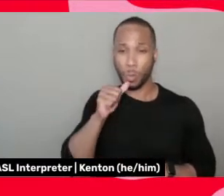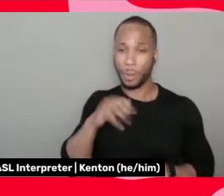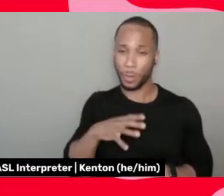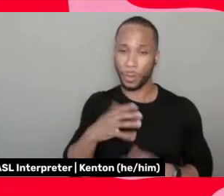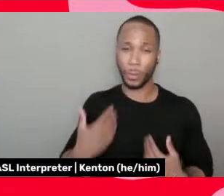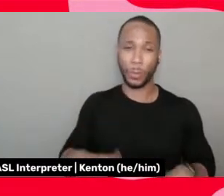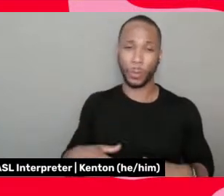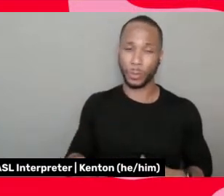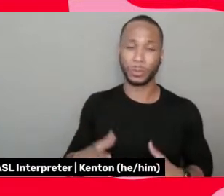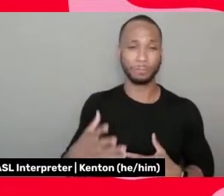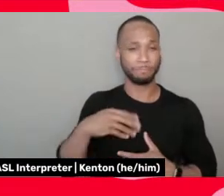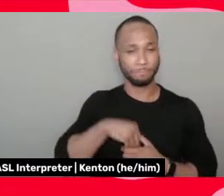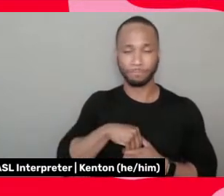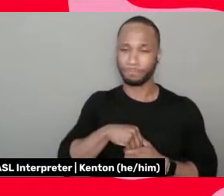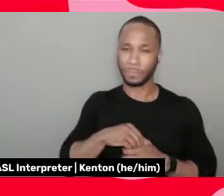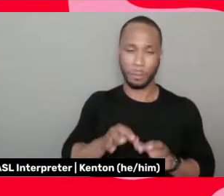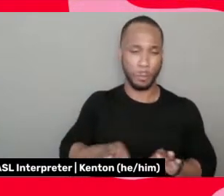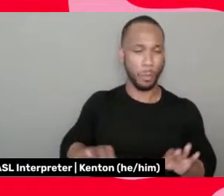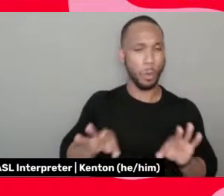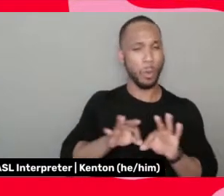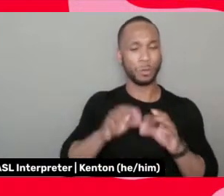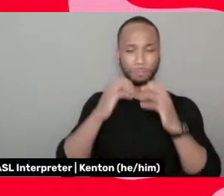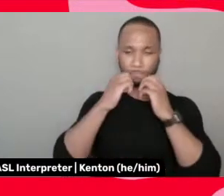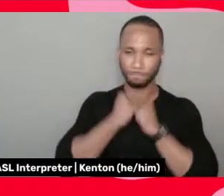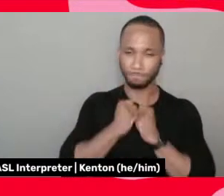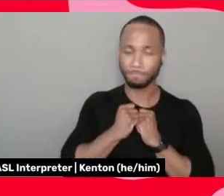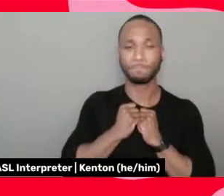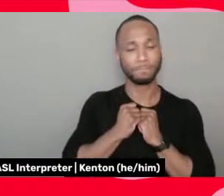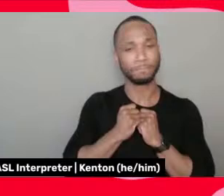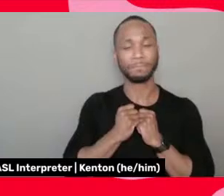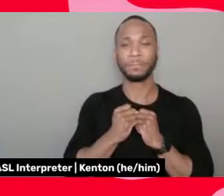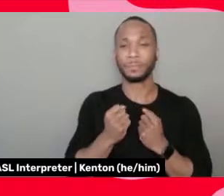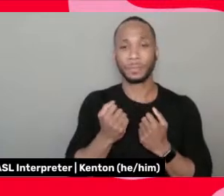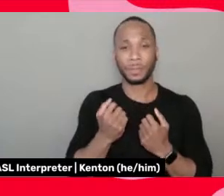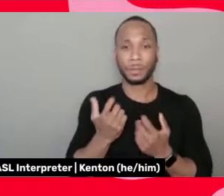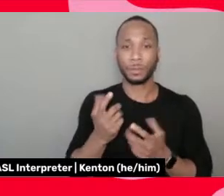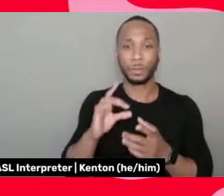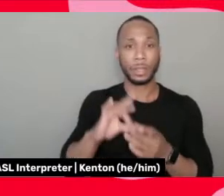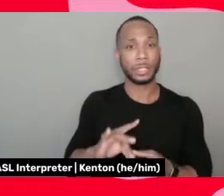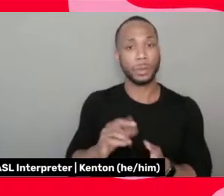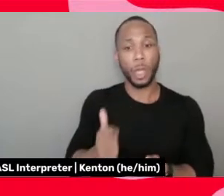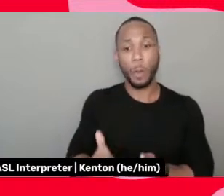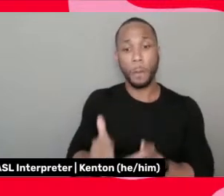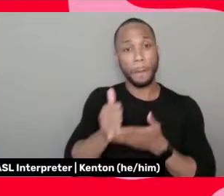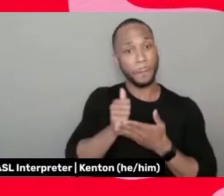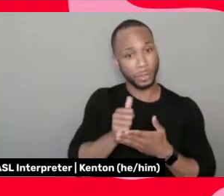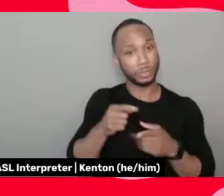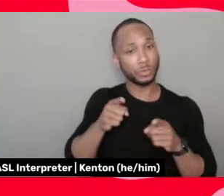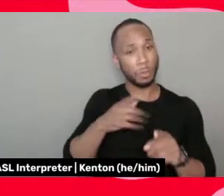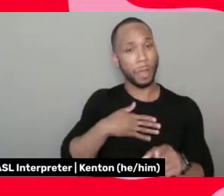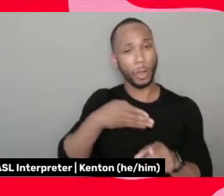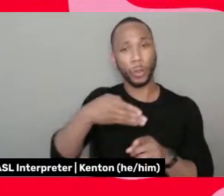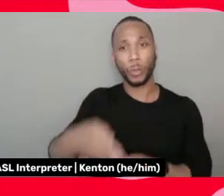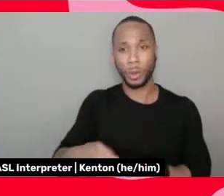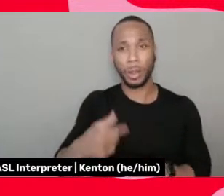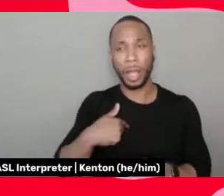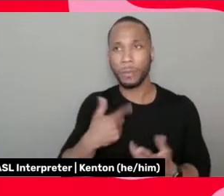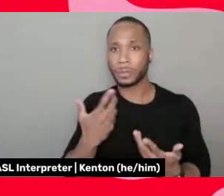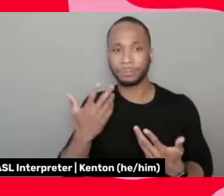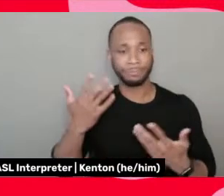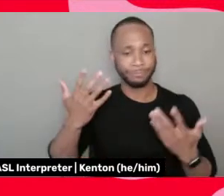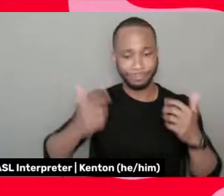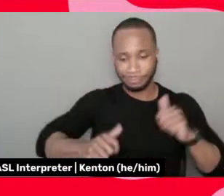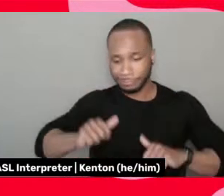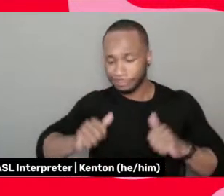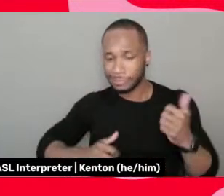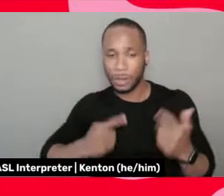explain each and every one of them meant so much in terms of helping me at a point in my career where I was in a quandary and I would